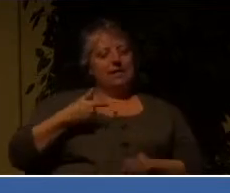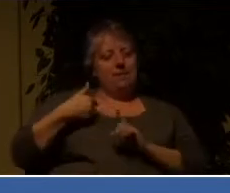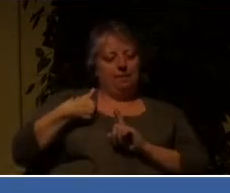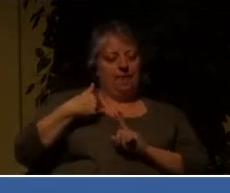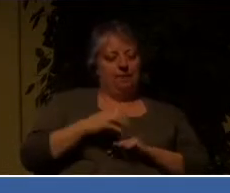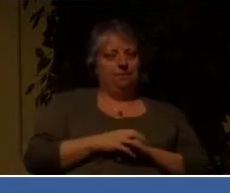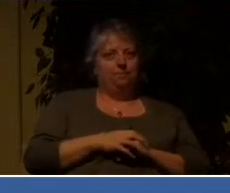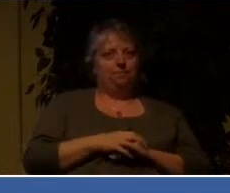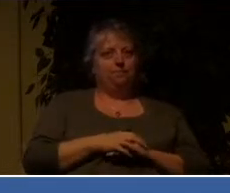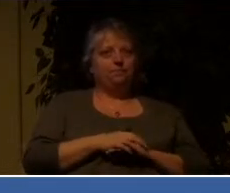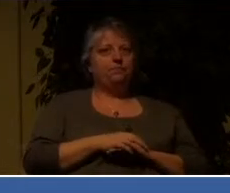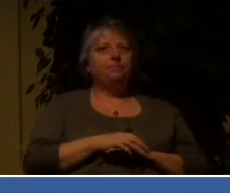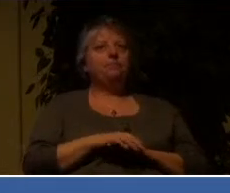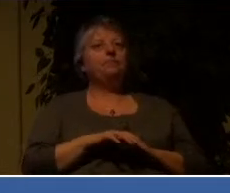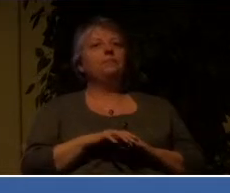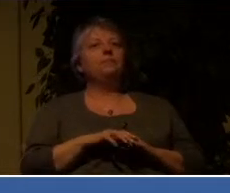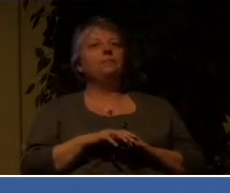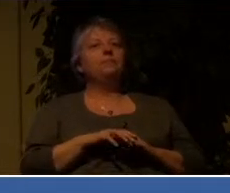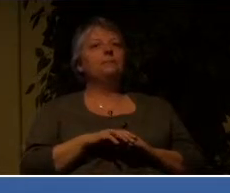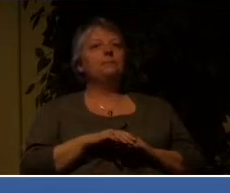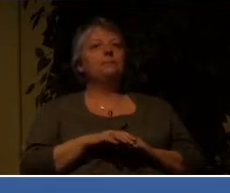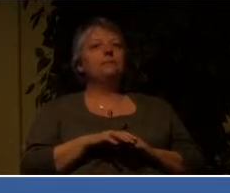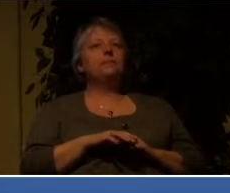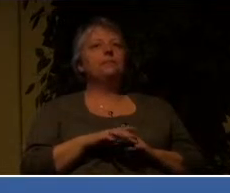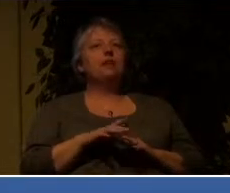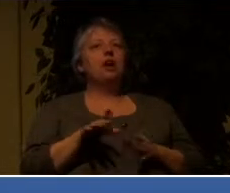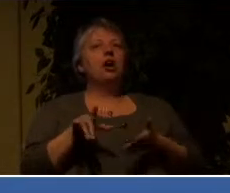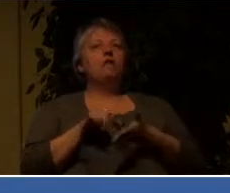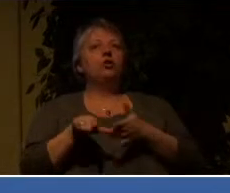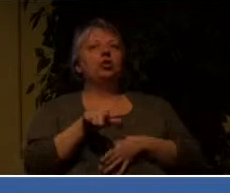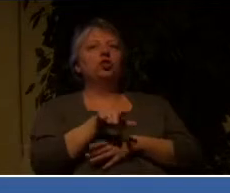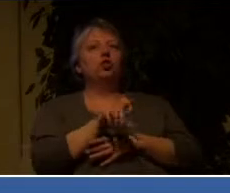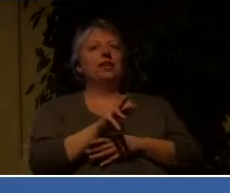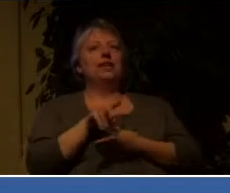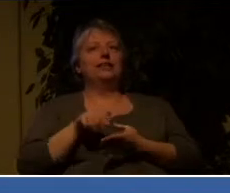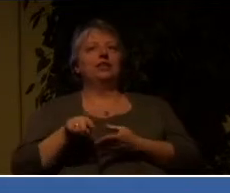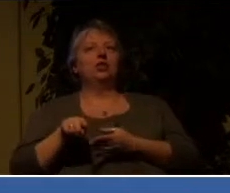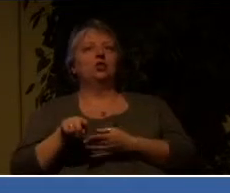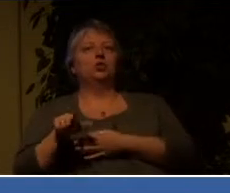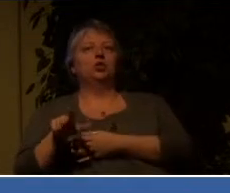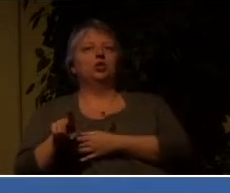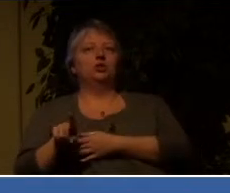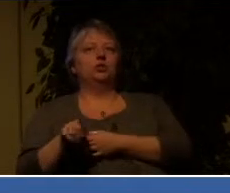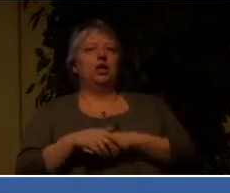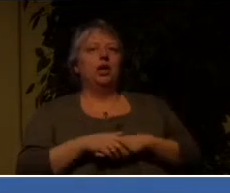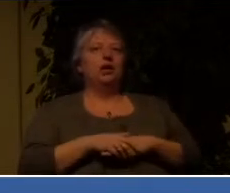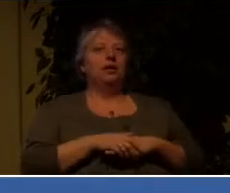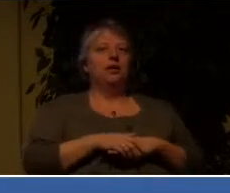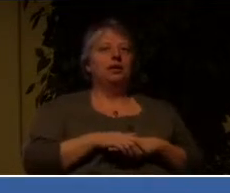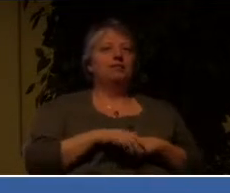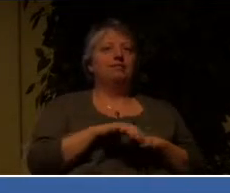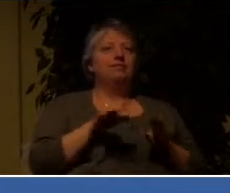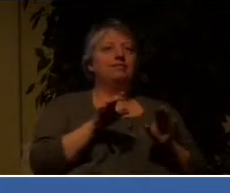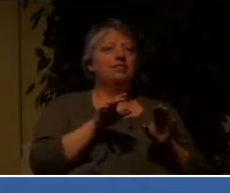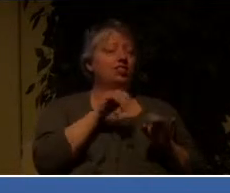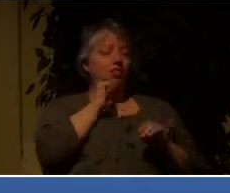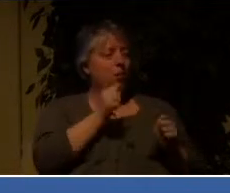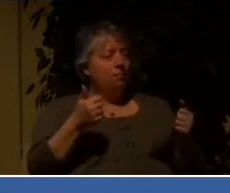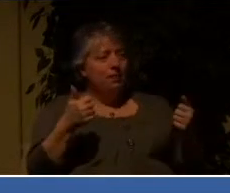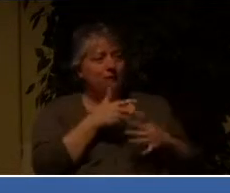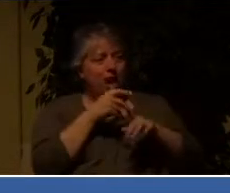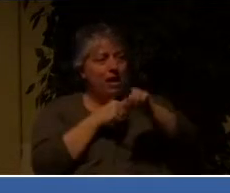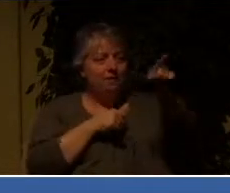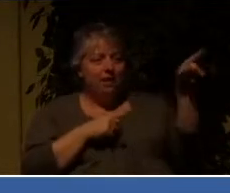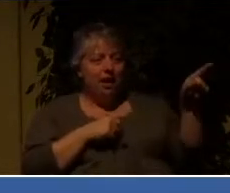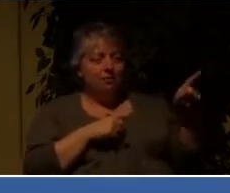standing firm in 26 to 31. Let's read those. So do not be afraid of them. There is nothing concealed